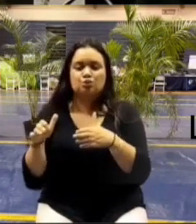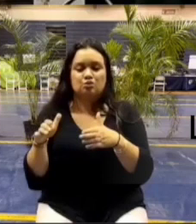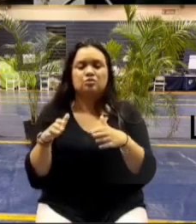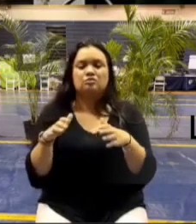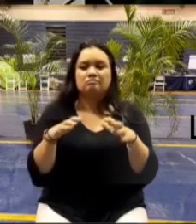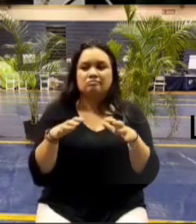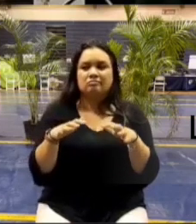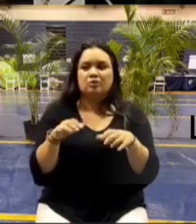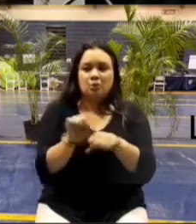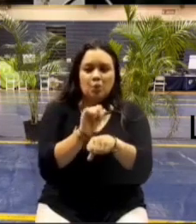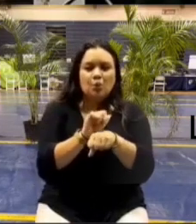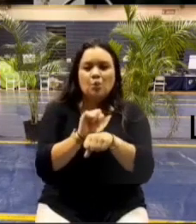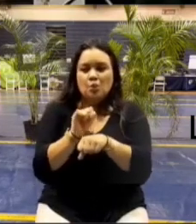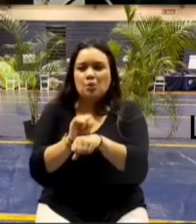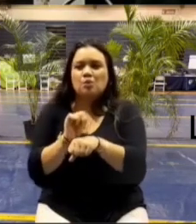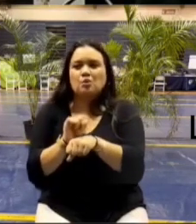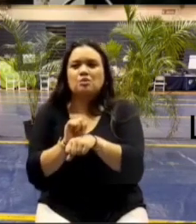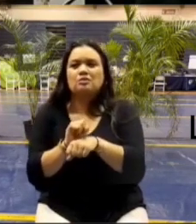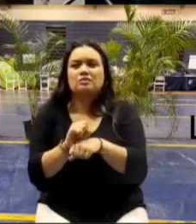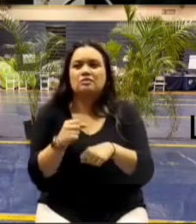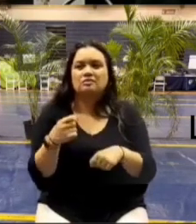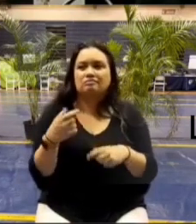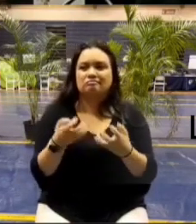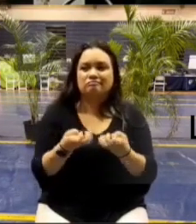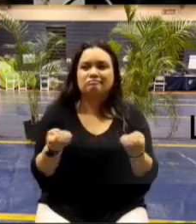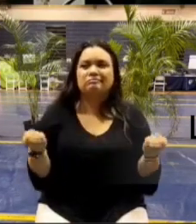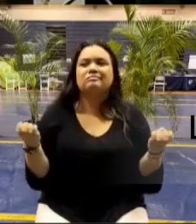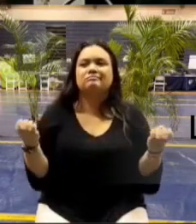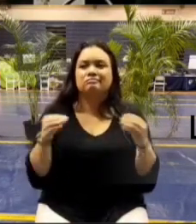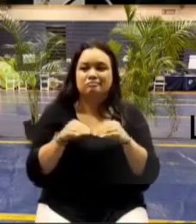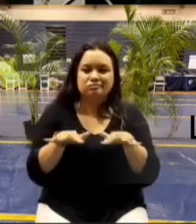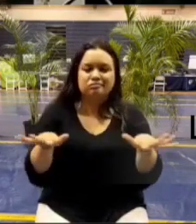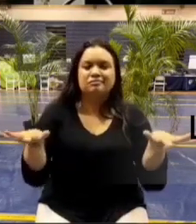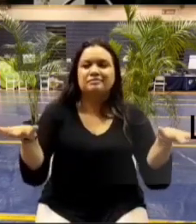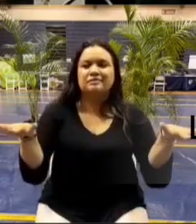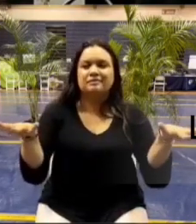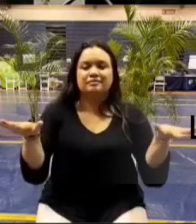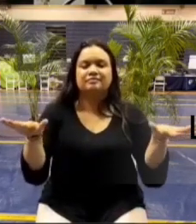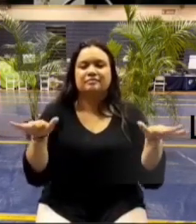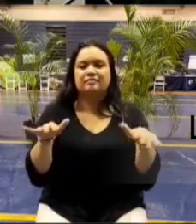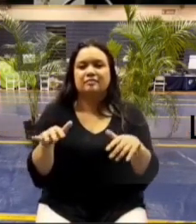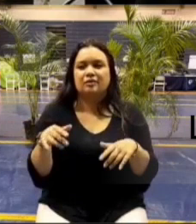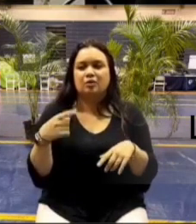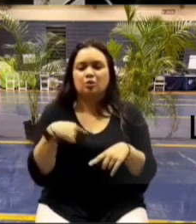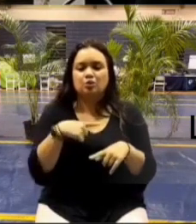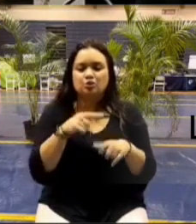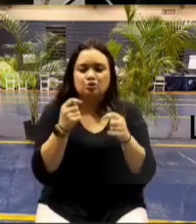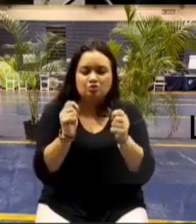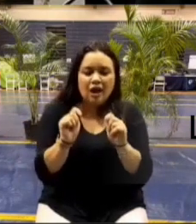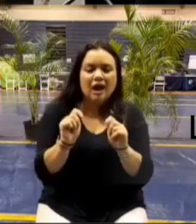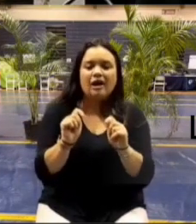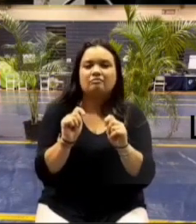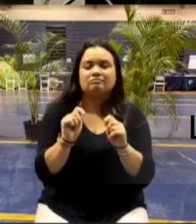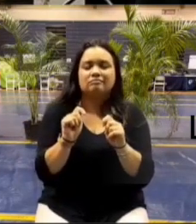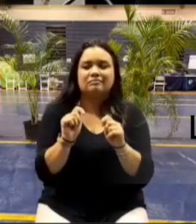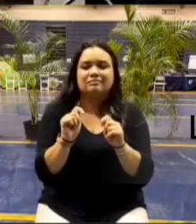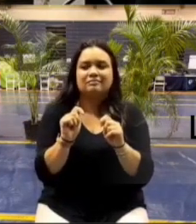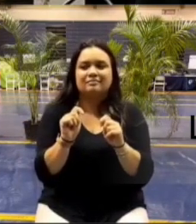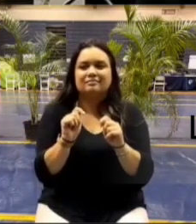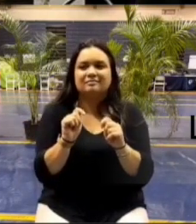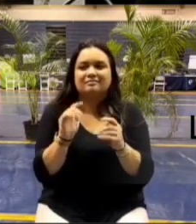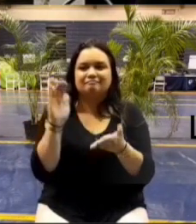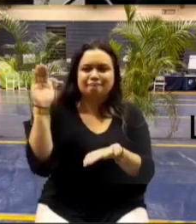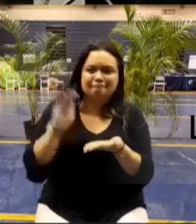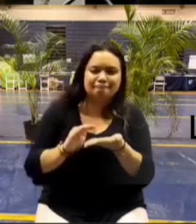a purpose that's for a reason right we we're spreading it out across lahaina because we're trying to mitigate traffic we're trying to keep